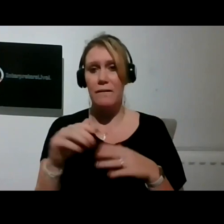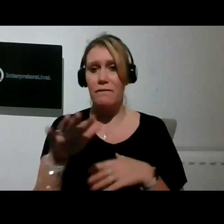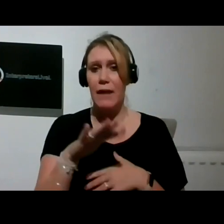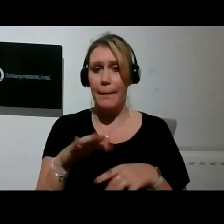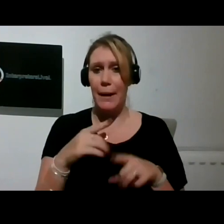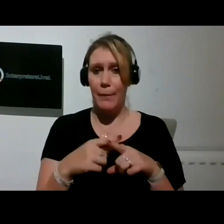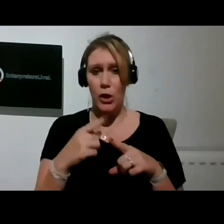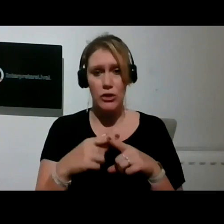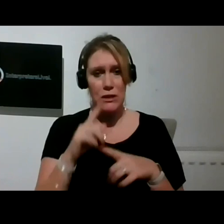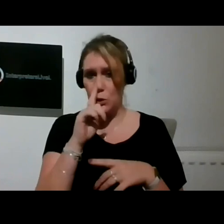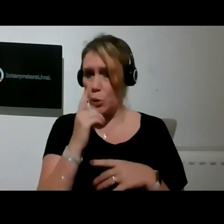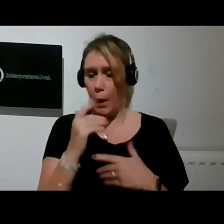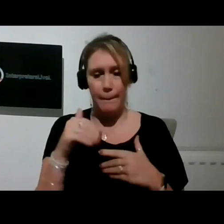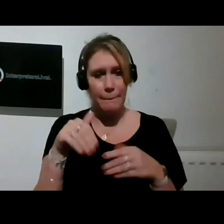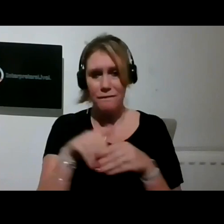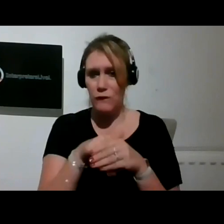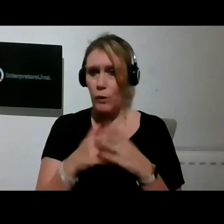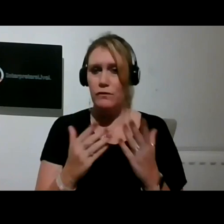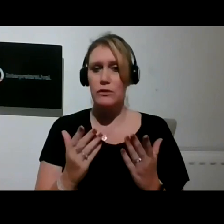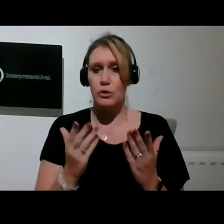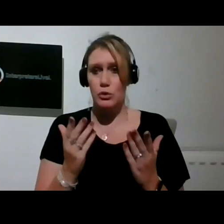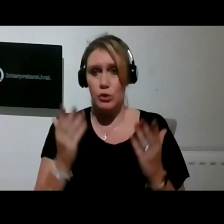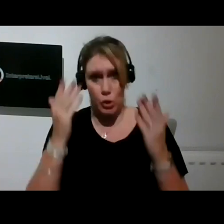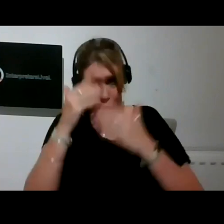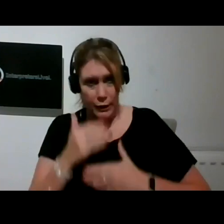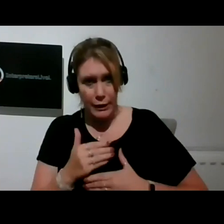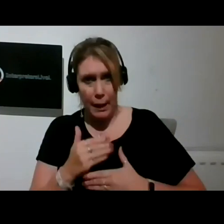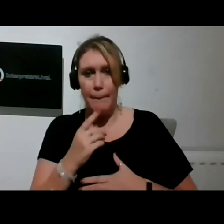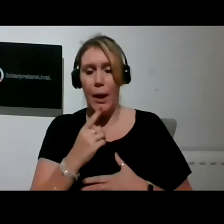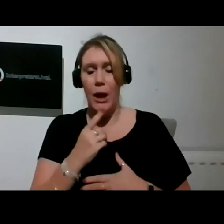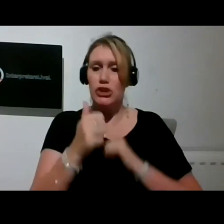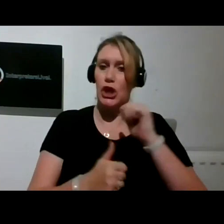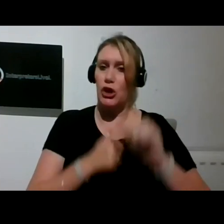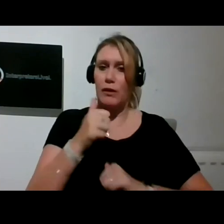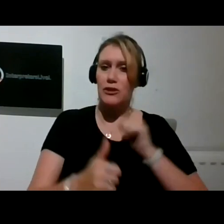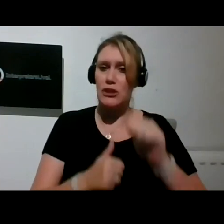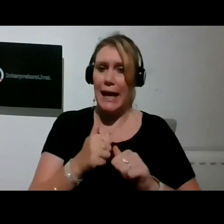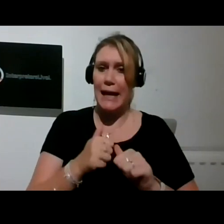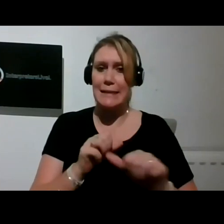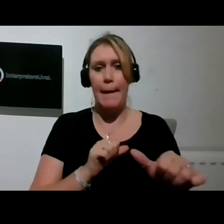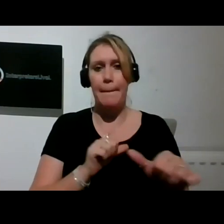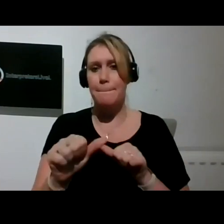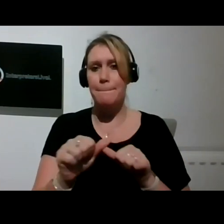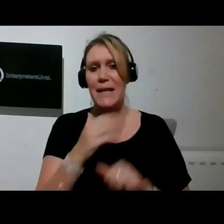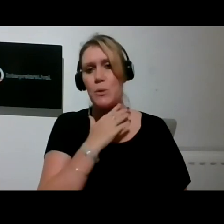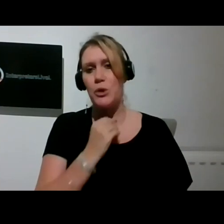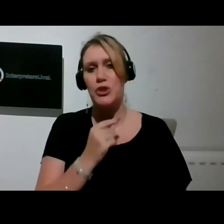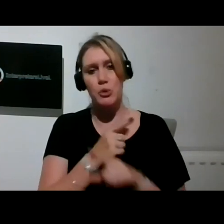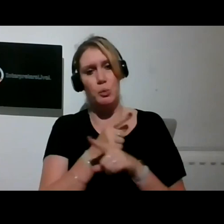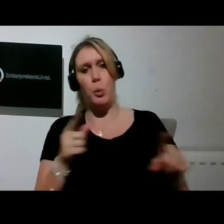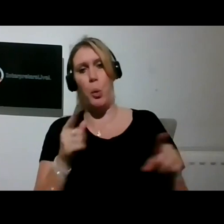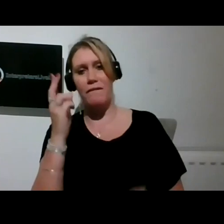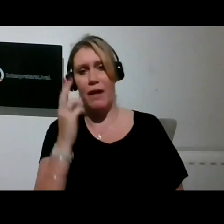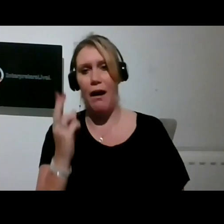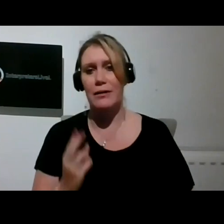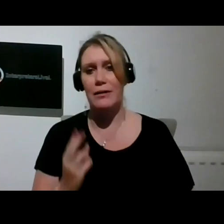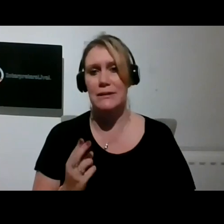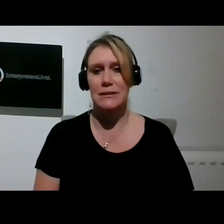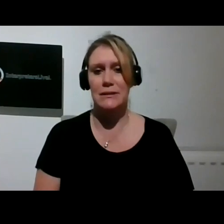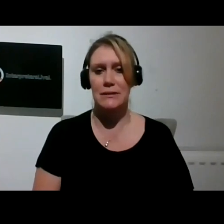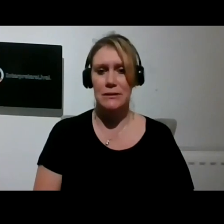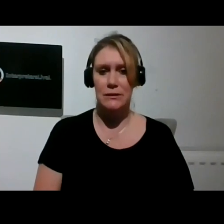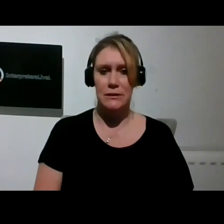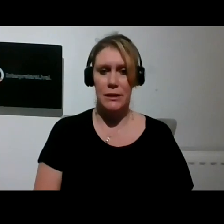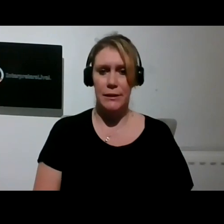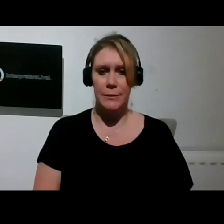she can't be with us tonight but she sends her congratulations and best wishes to all of the artists. So